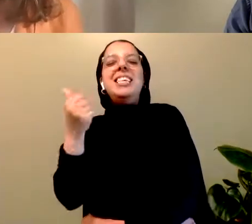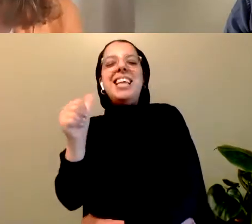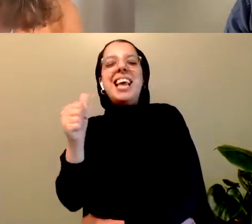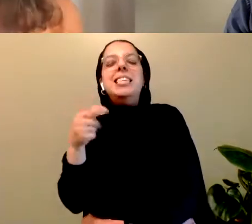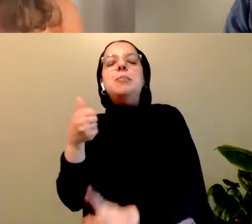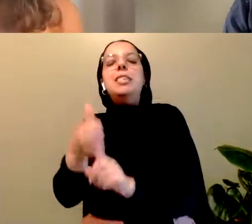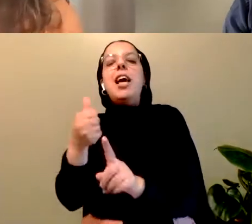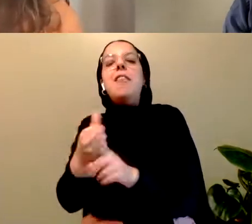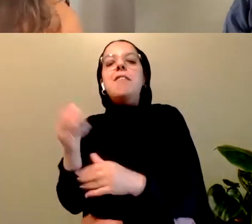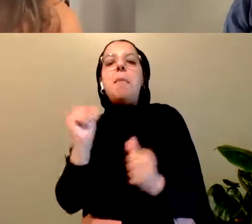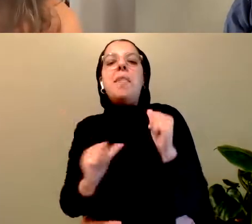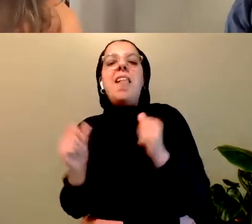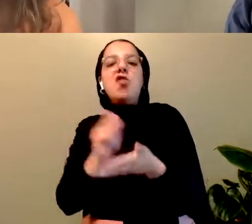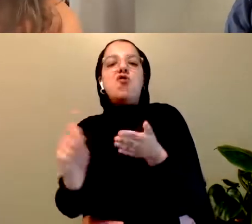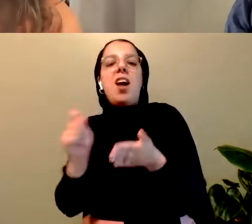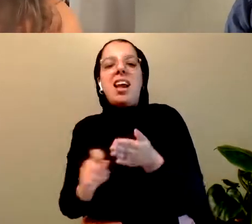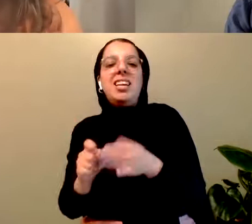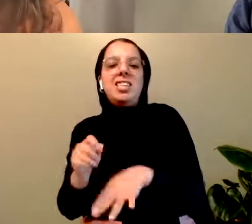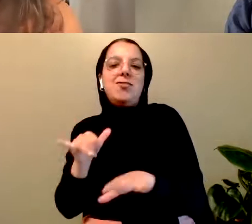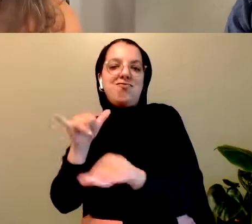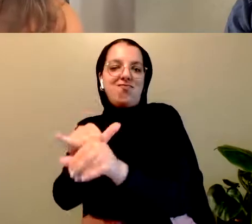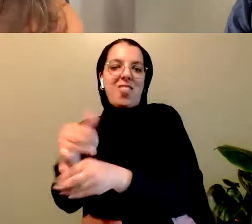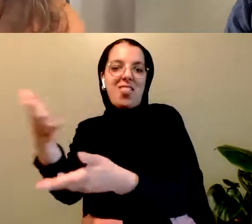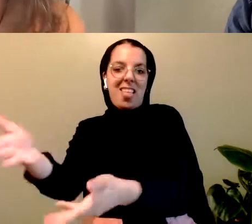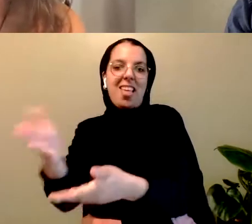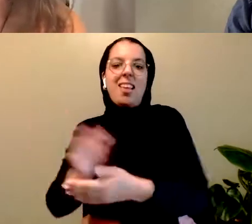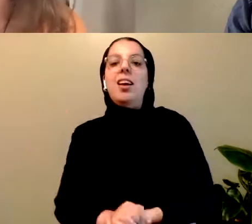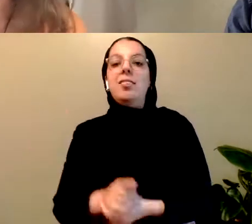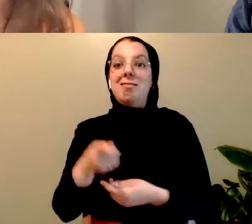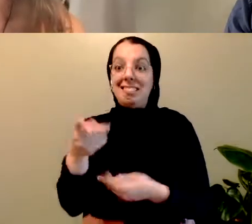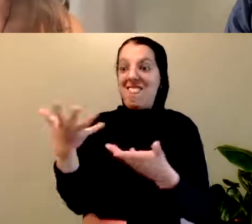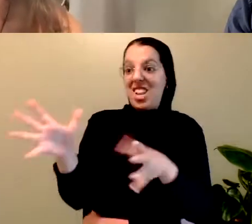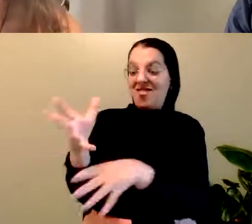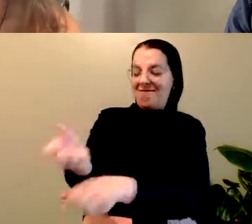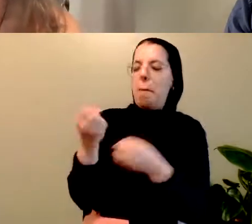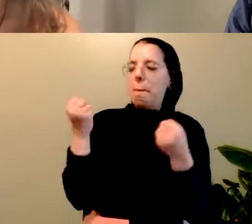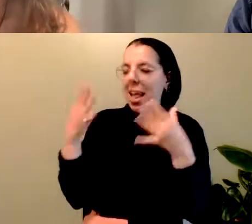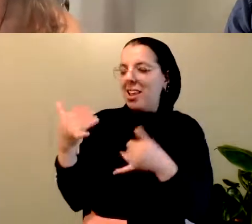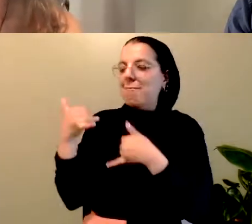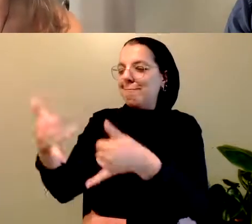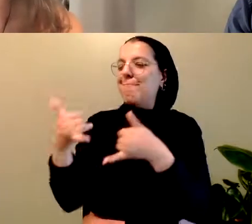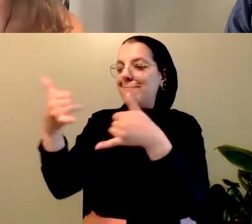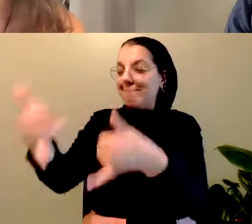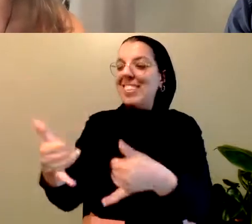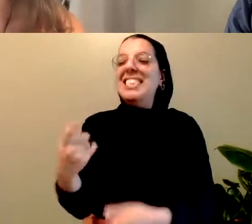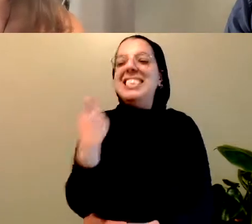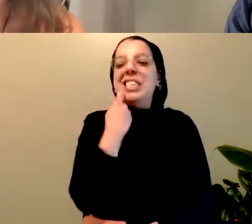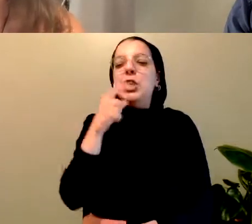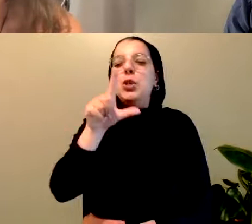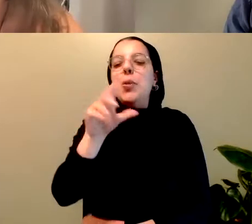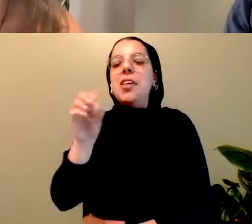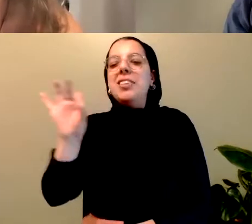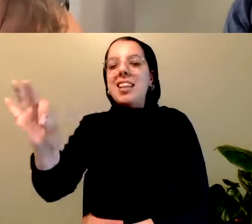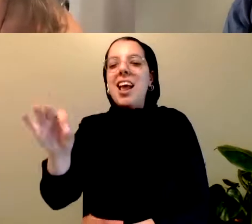Kevin is the recipient of many awards and accolades, most notably the 2009 Governor General's Literary Award for his